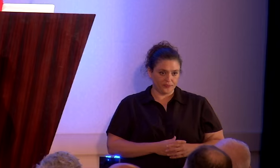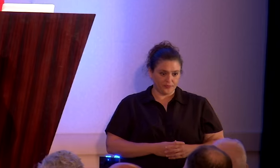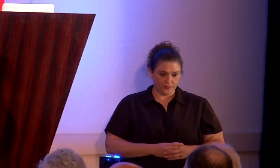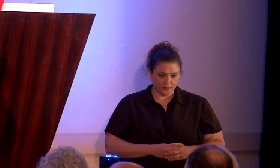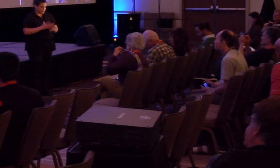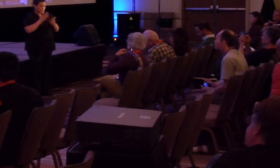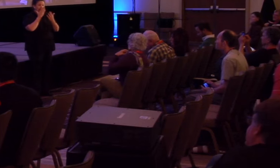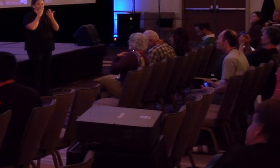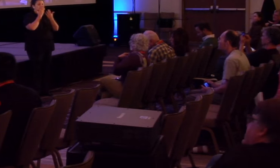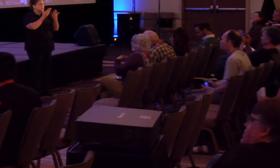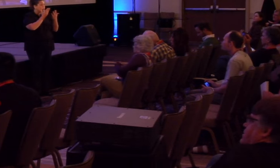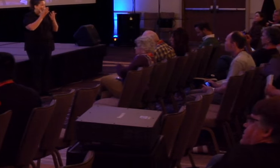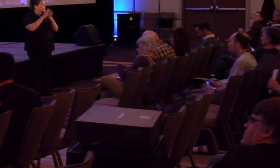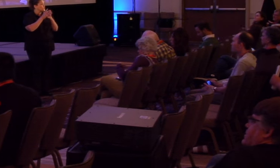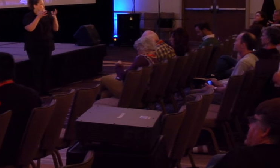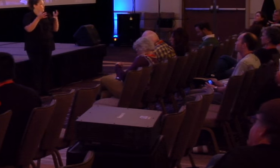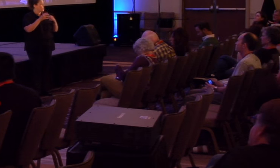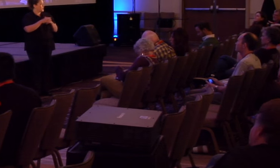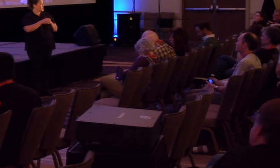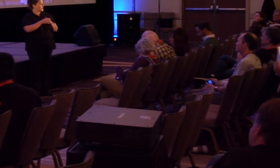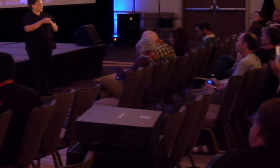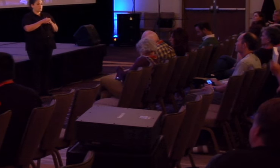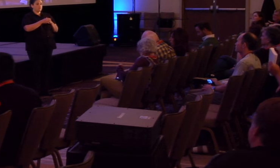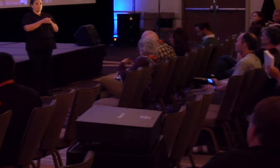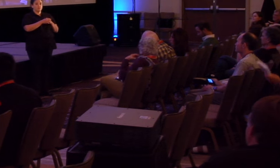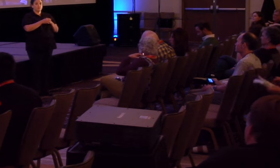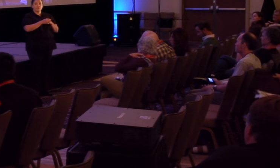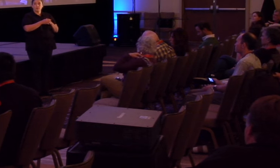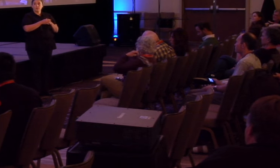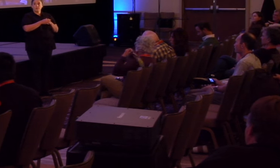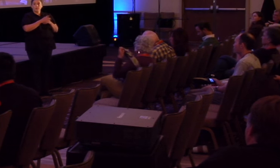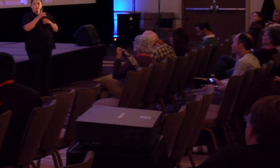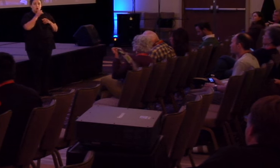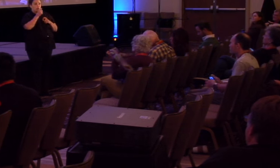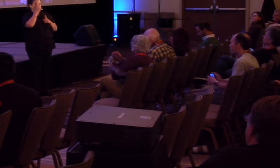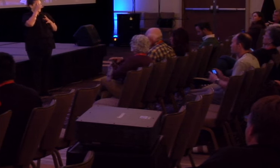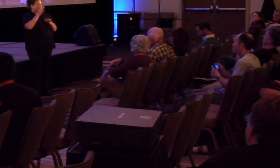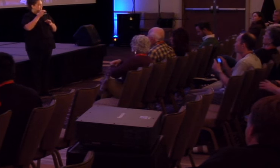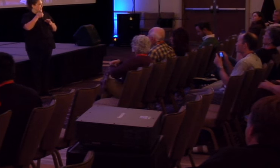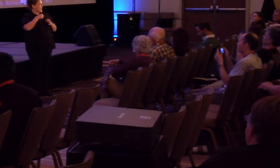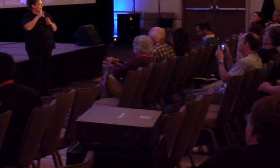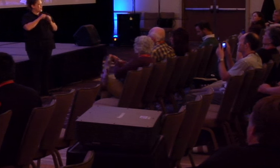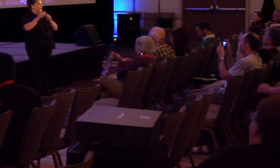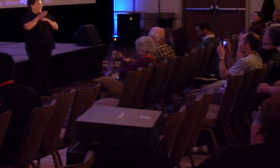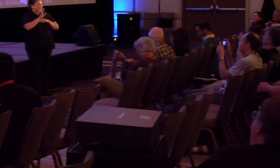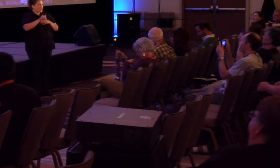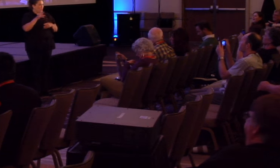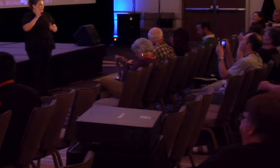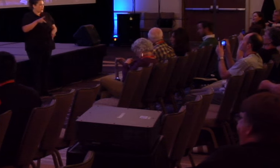Thank you so much. And whoever decided to put me on to follow that act, bite me.